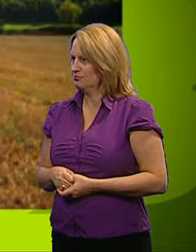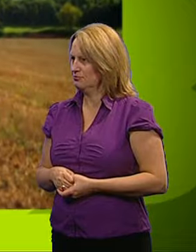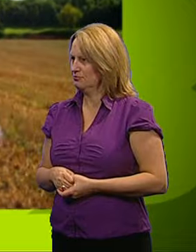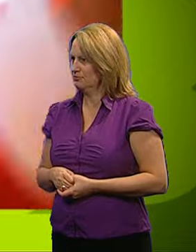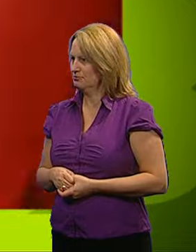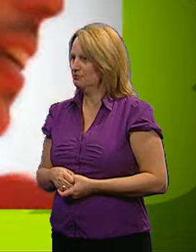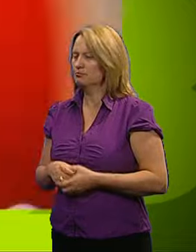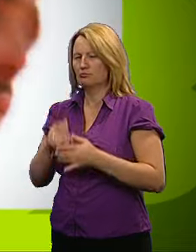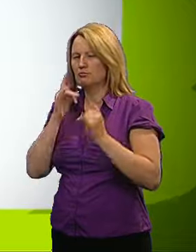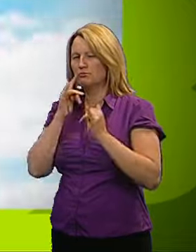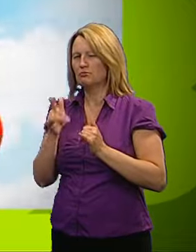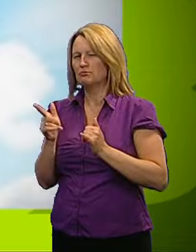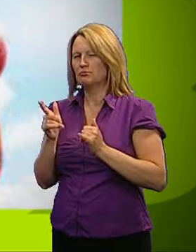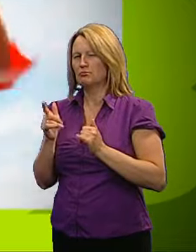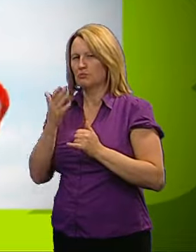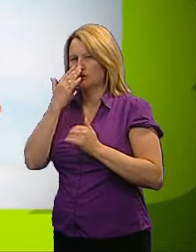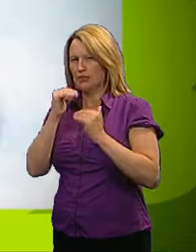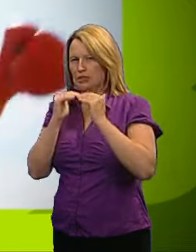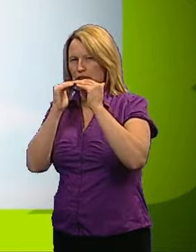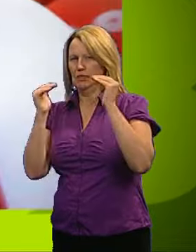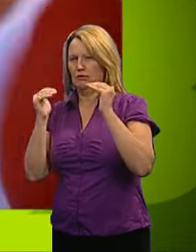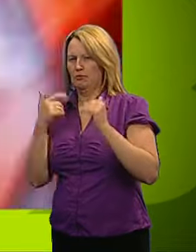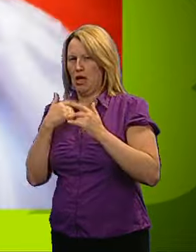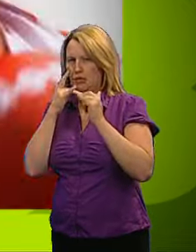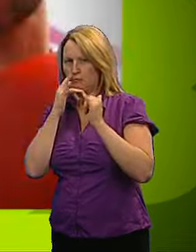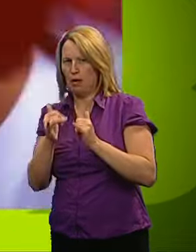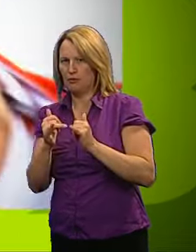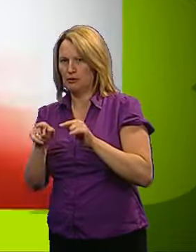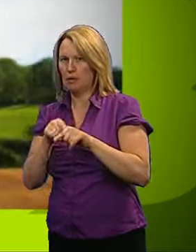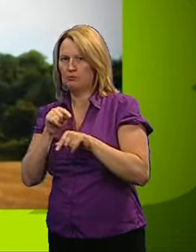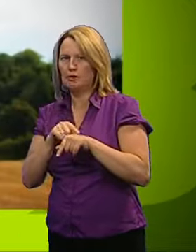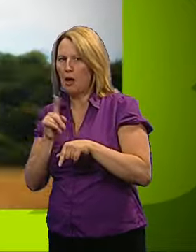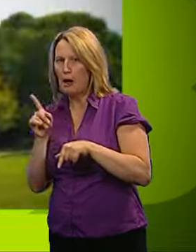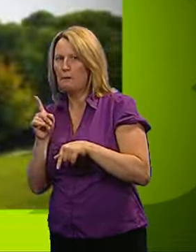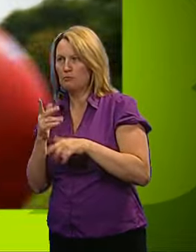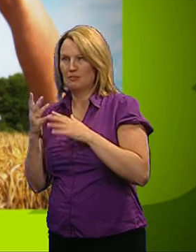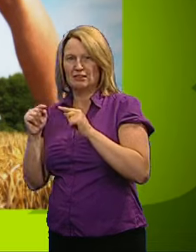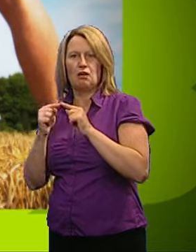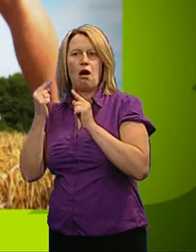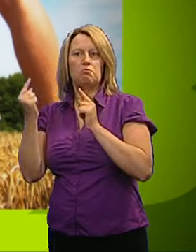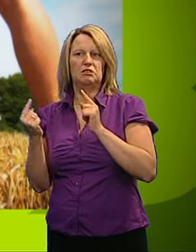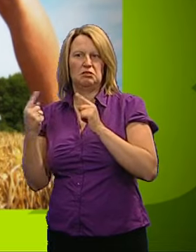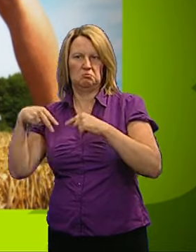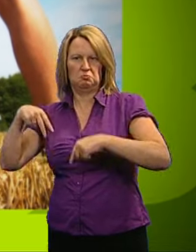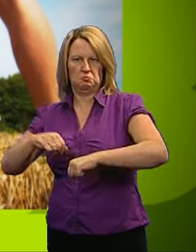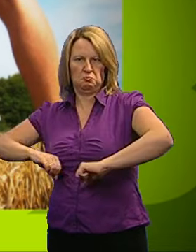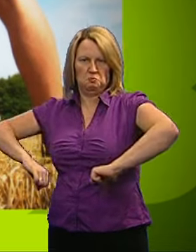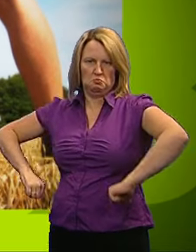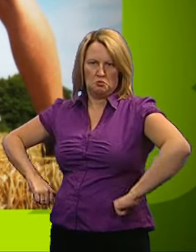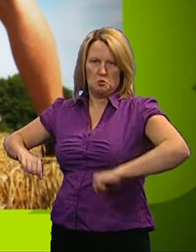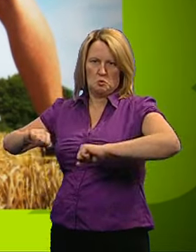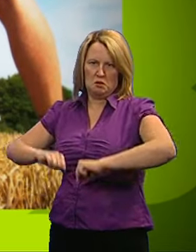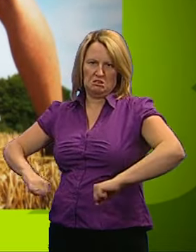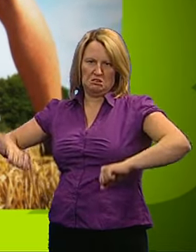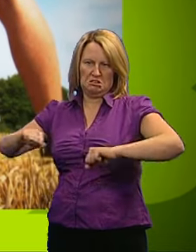Well, let's put that to the test and crowbar in an excuse for an experiment at the same time. And his opponent today,